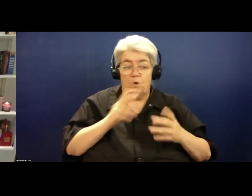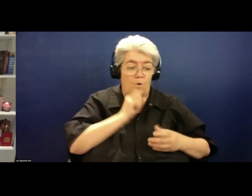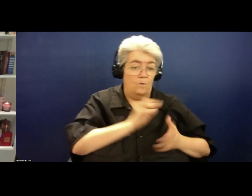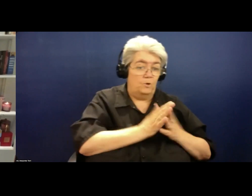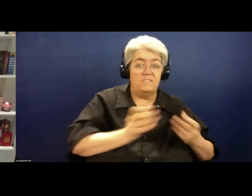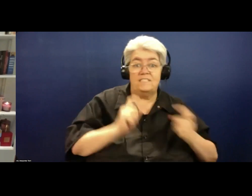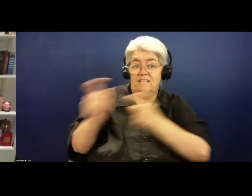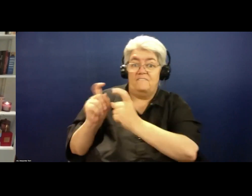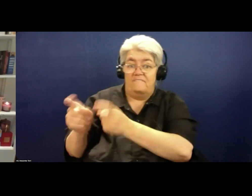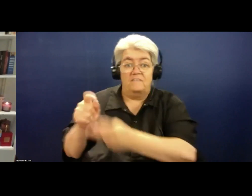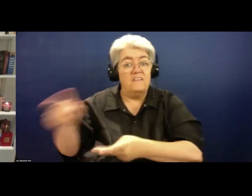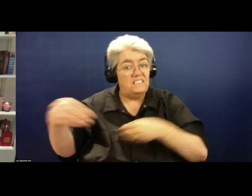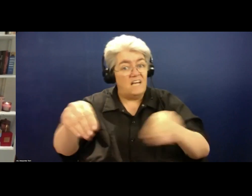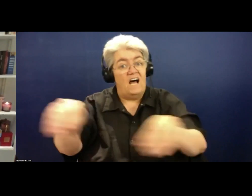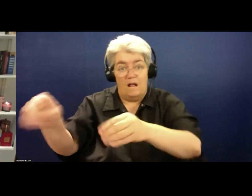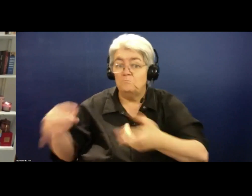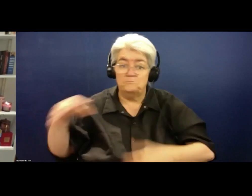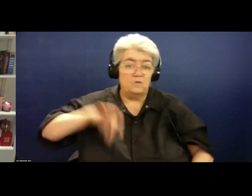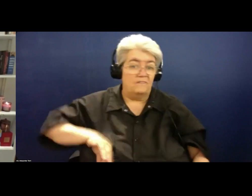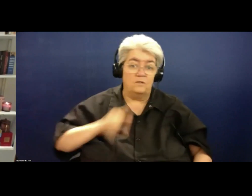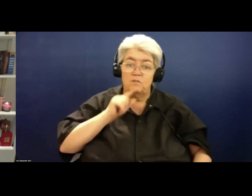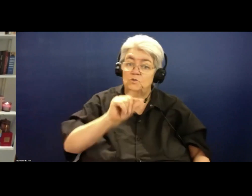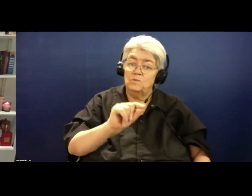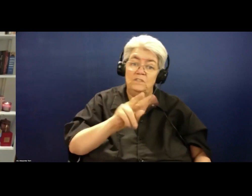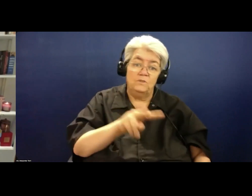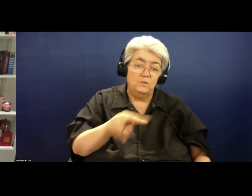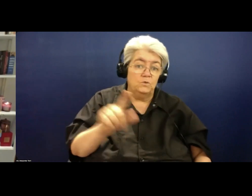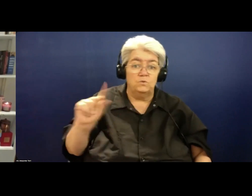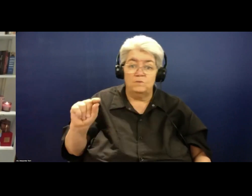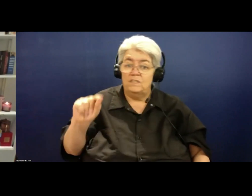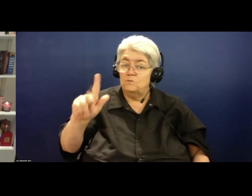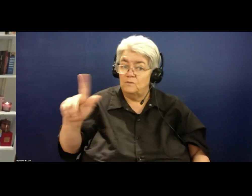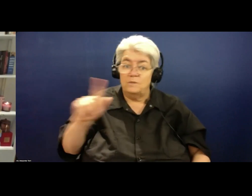profitable. Even in 2022 and 2023, people want to buy books.